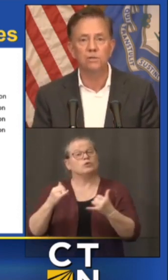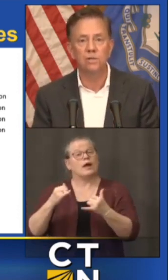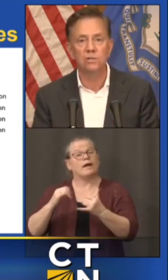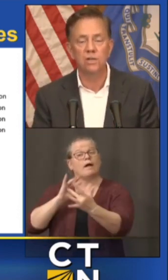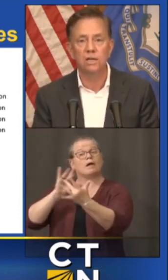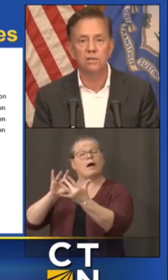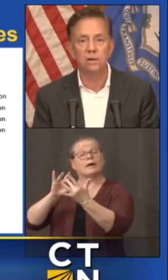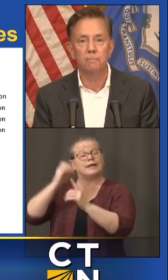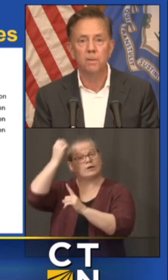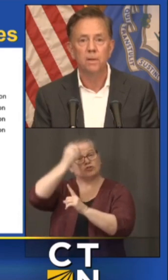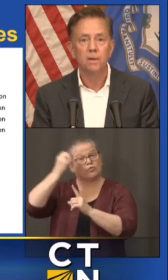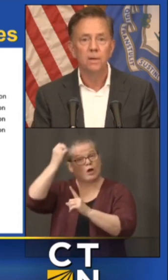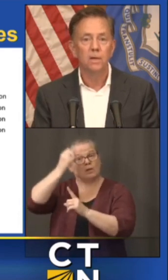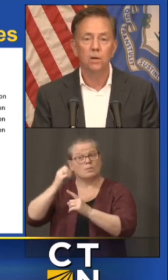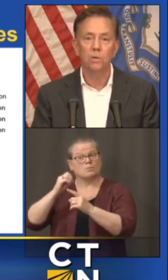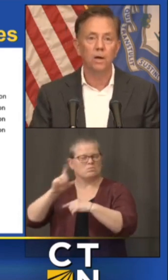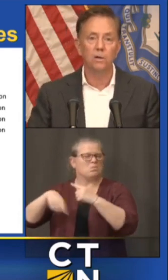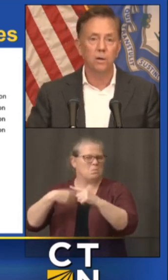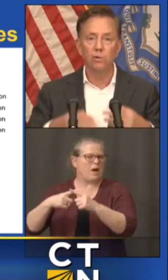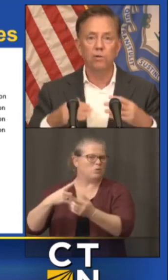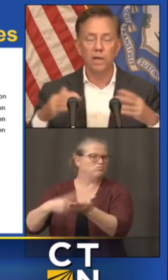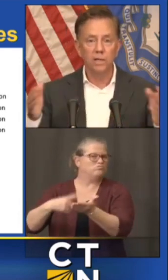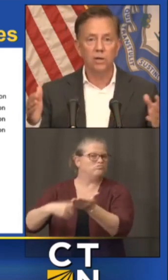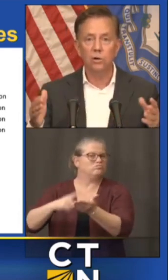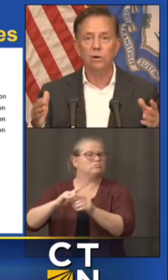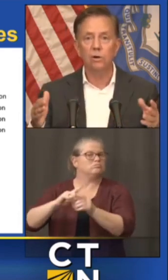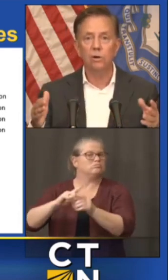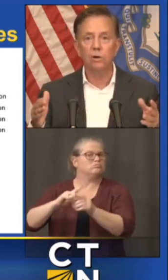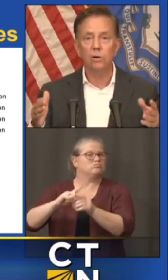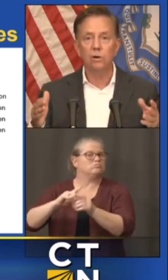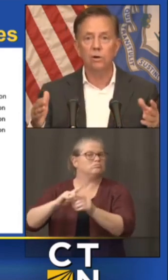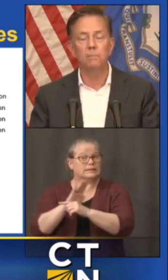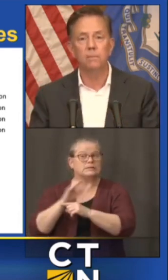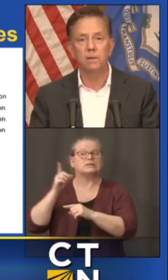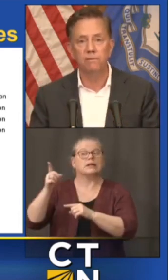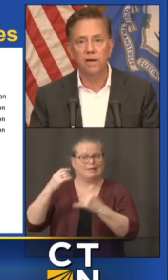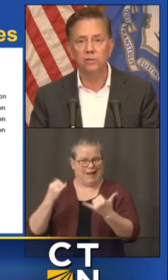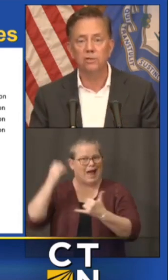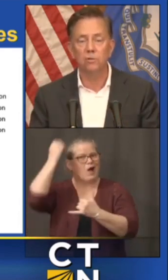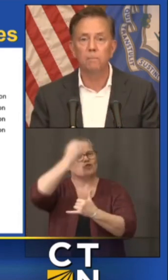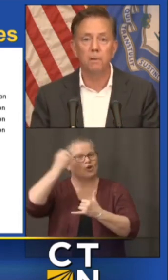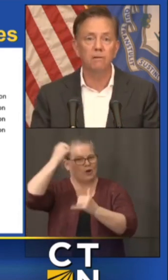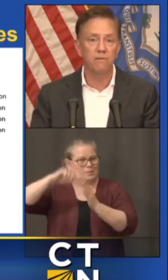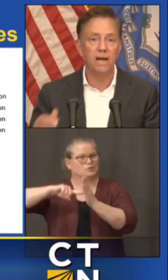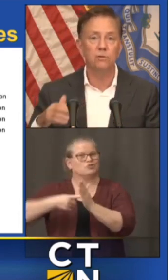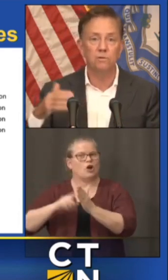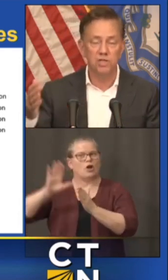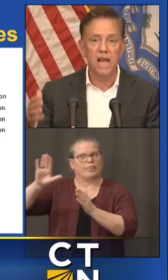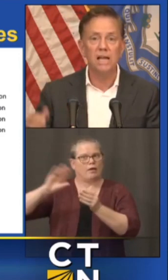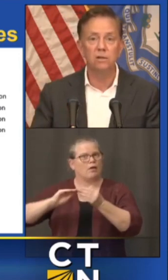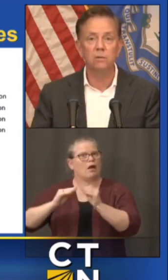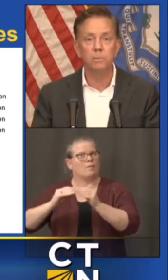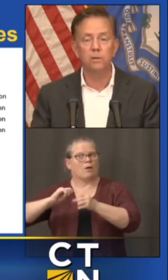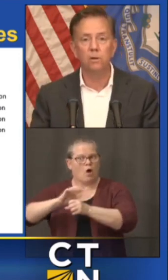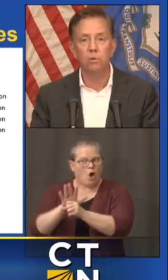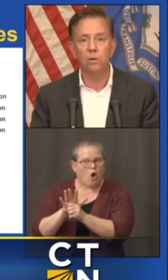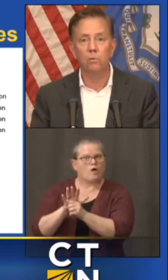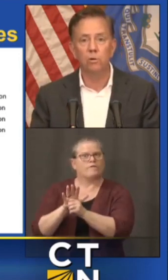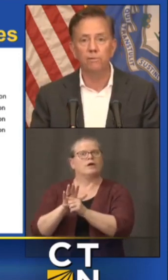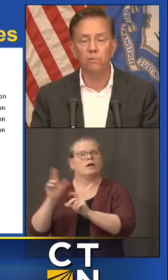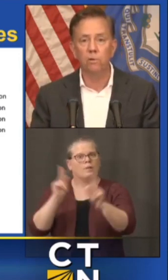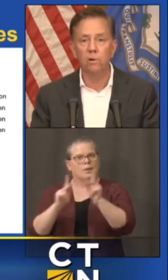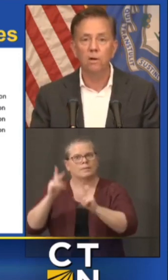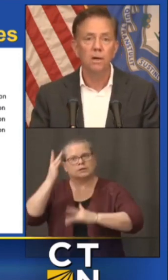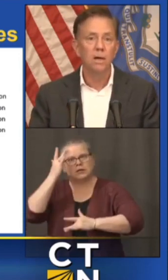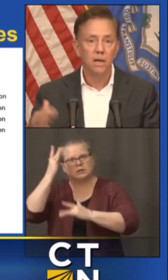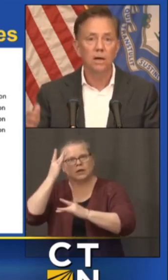some businesses and um you know there they're moving into curfew infections are up by a factor of 10 compared to where they